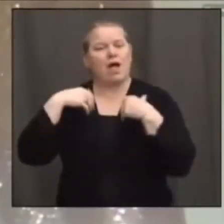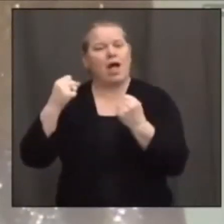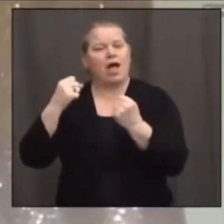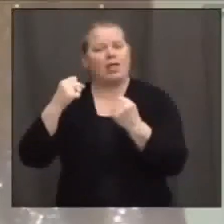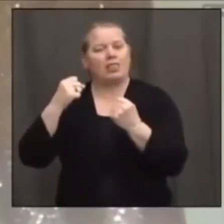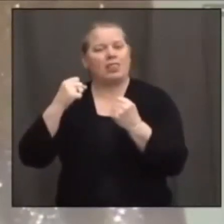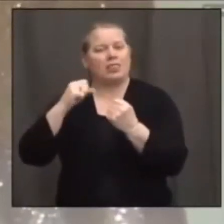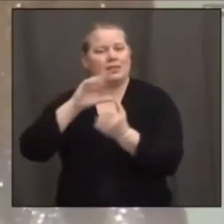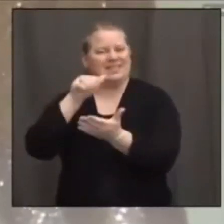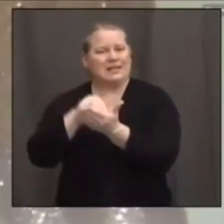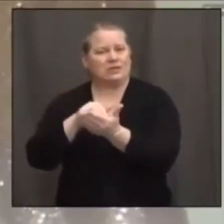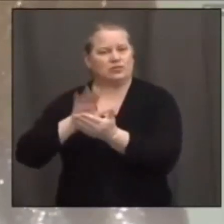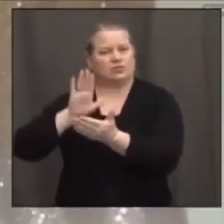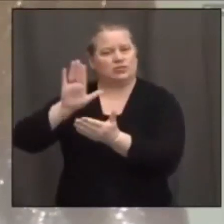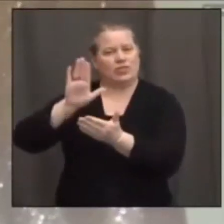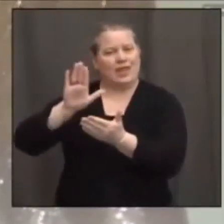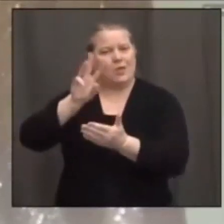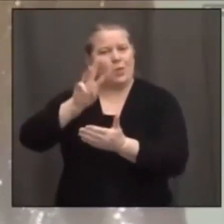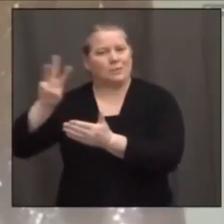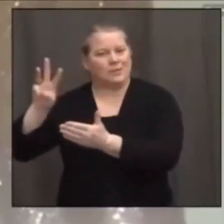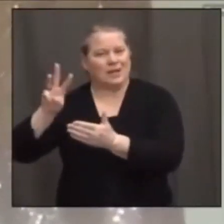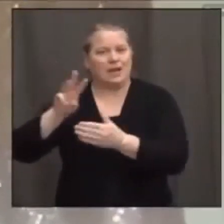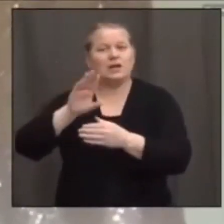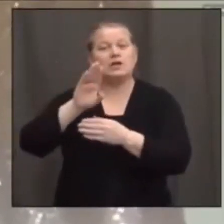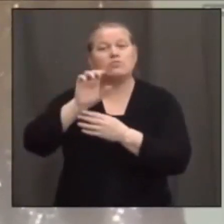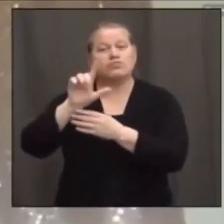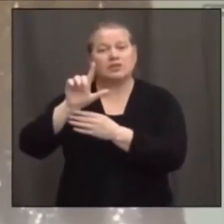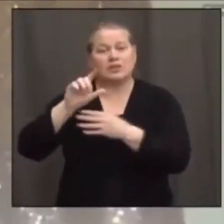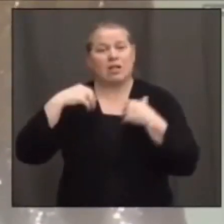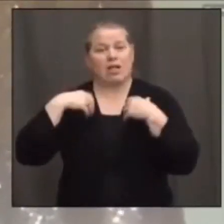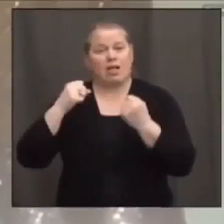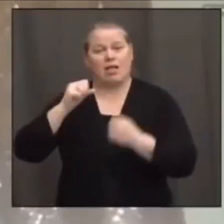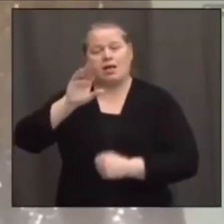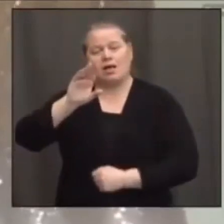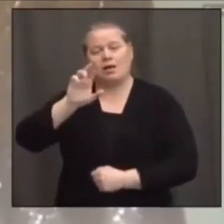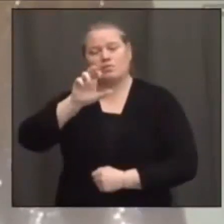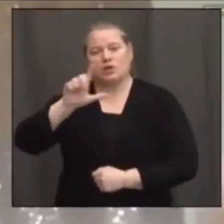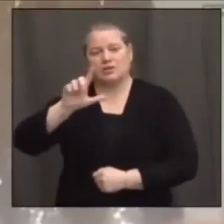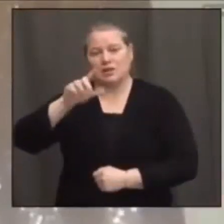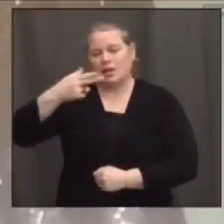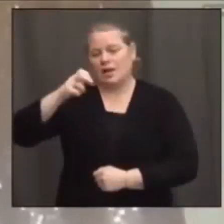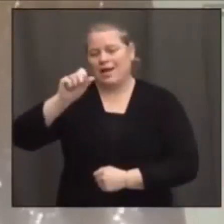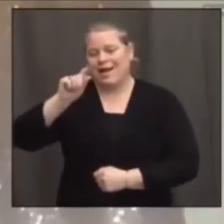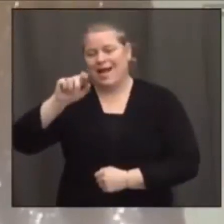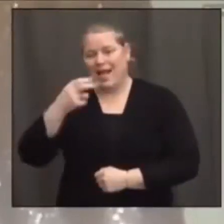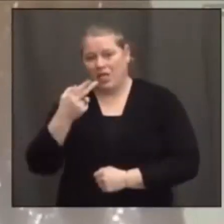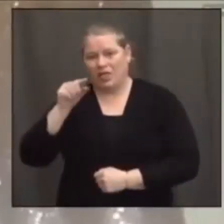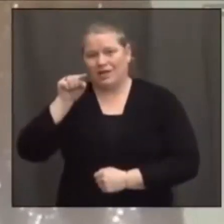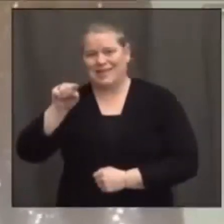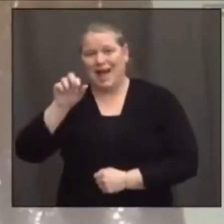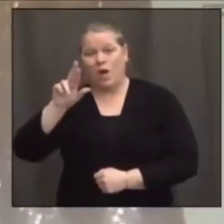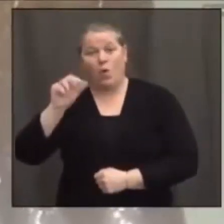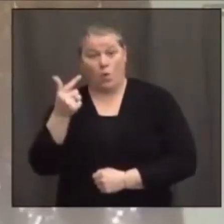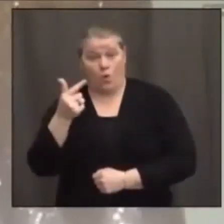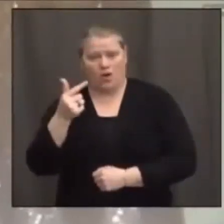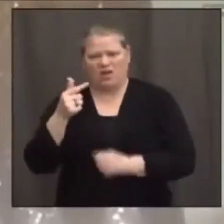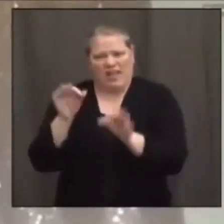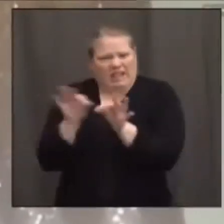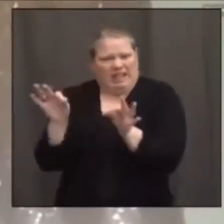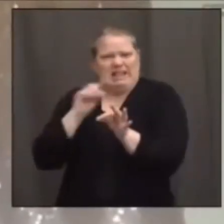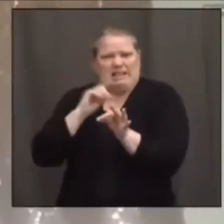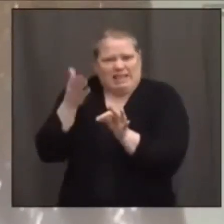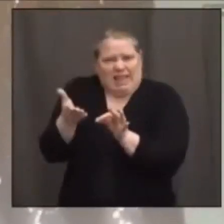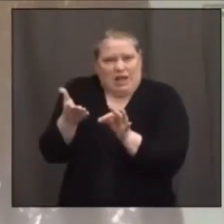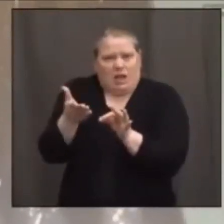answers to your own questions you may have. BristolHealth.org has that link, and again, every question you could pretty much think of was